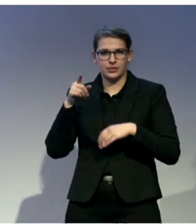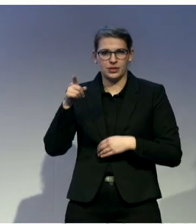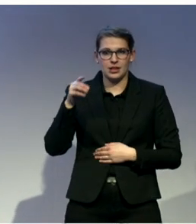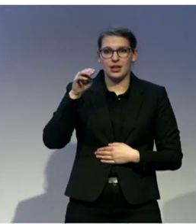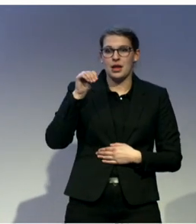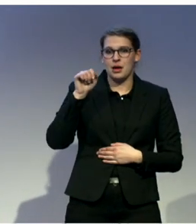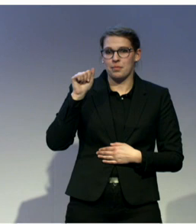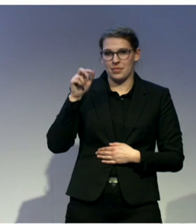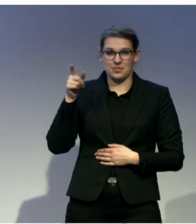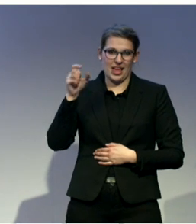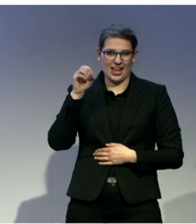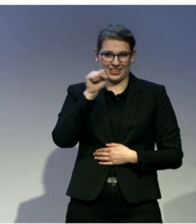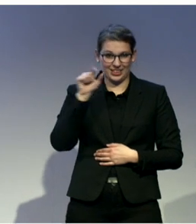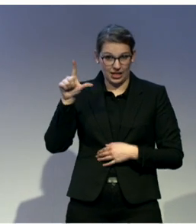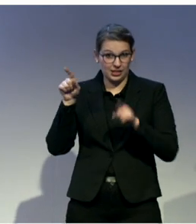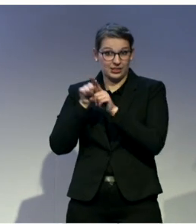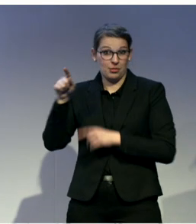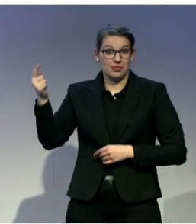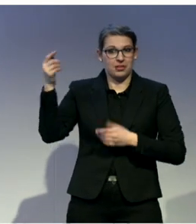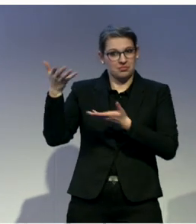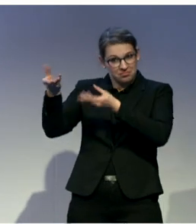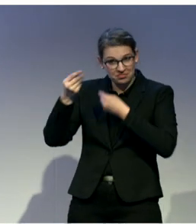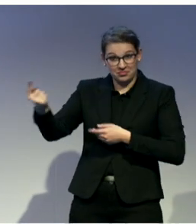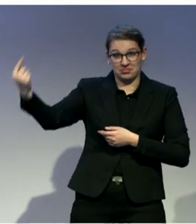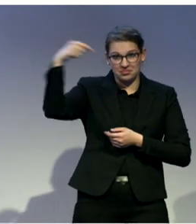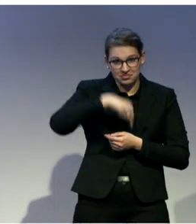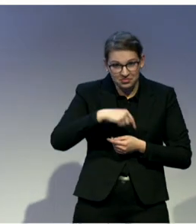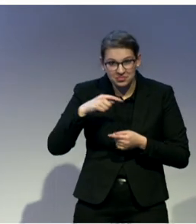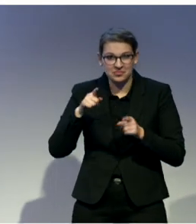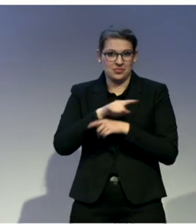China. And so he came in 2018. And here we are today.